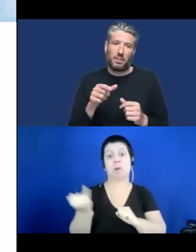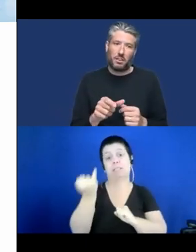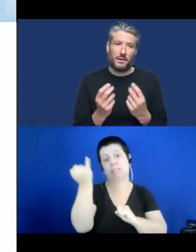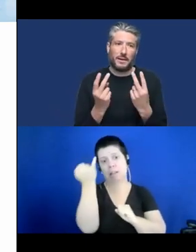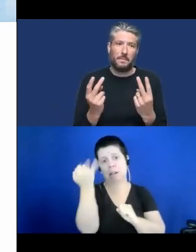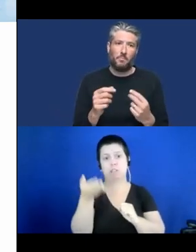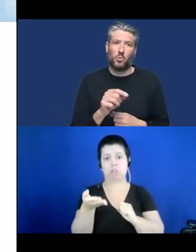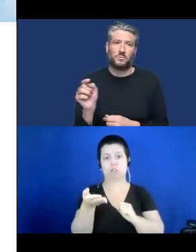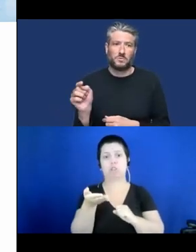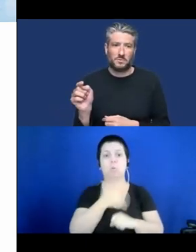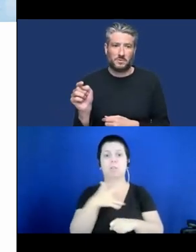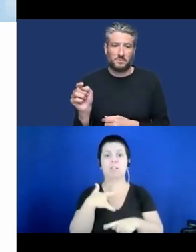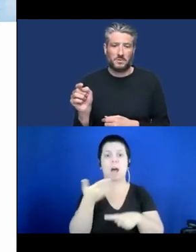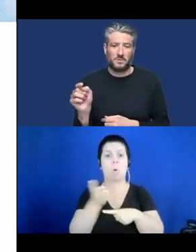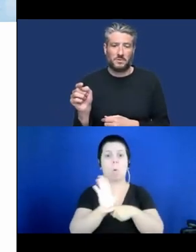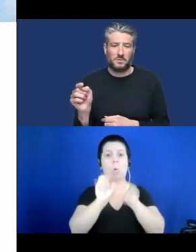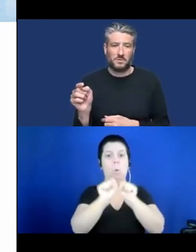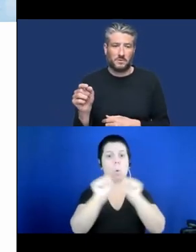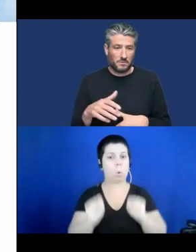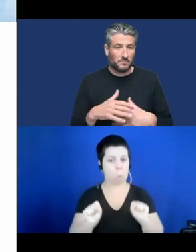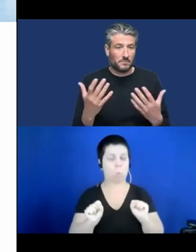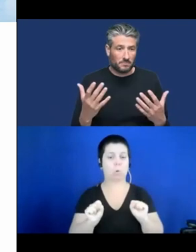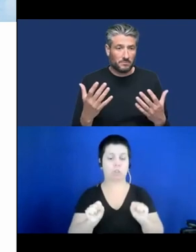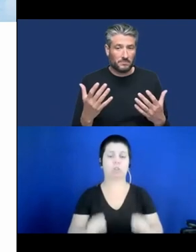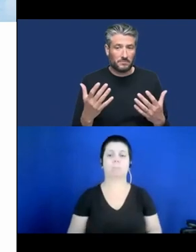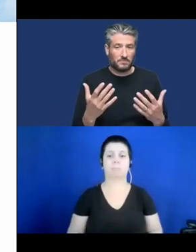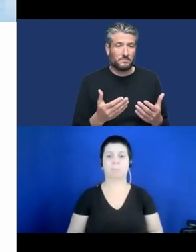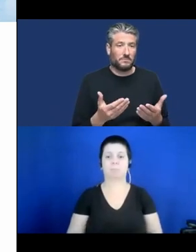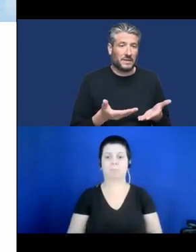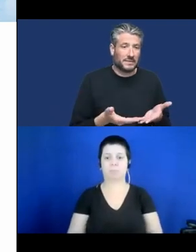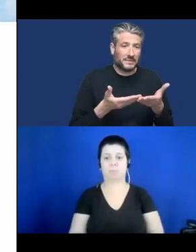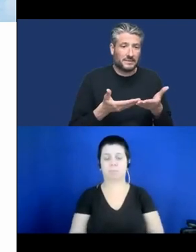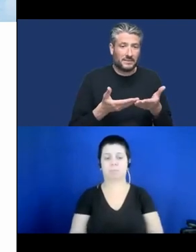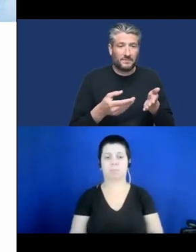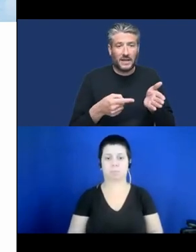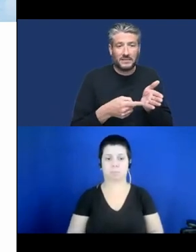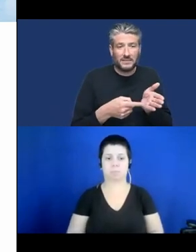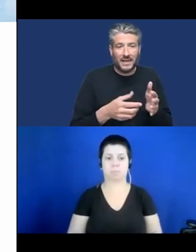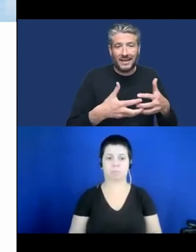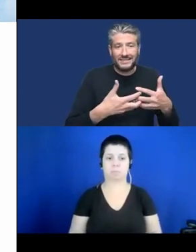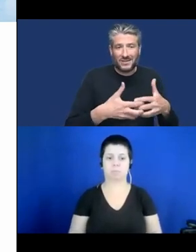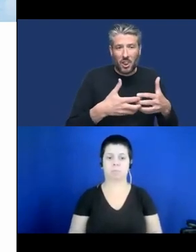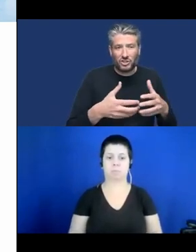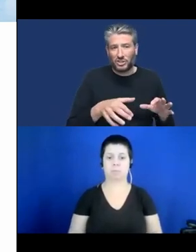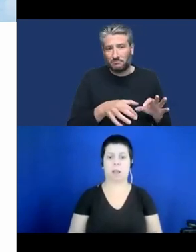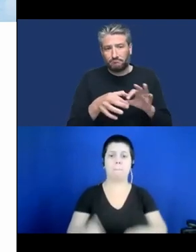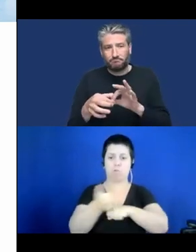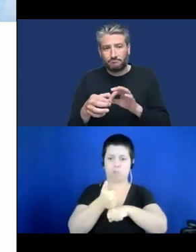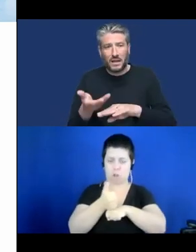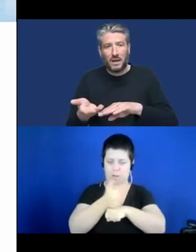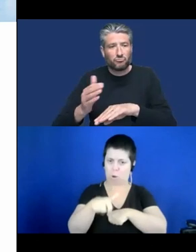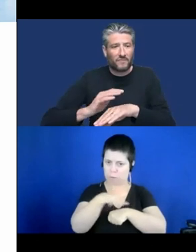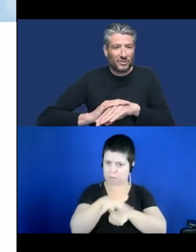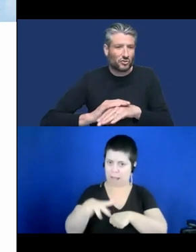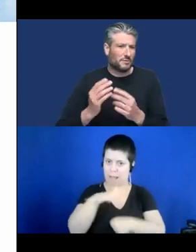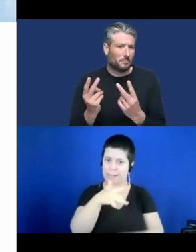about assistive technology. Healthcare professionals are trained and have very